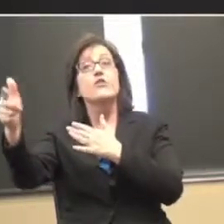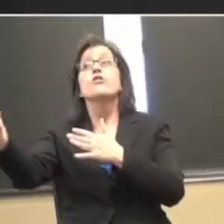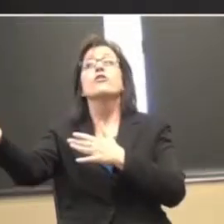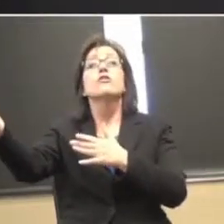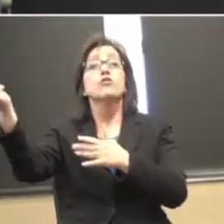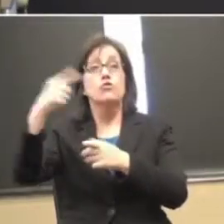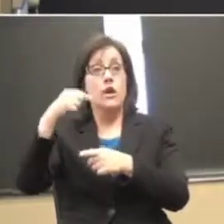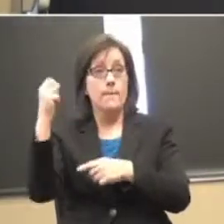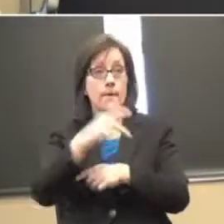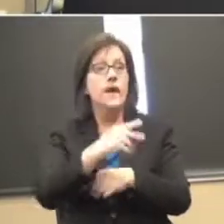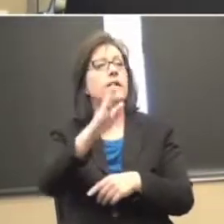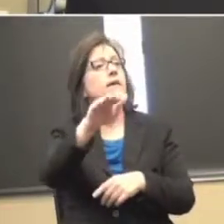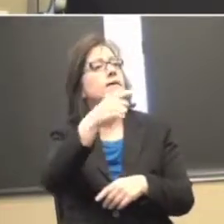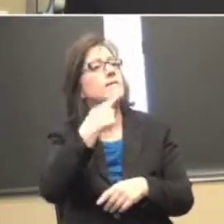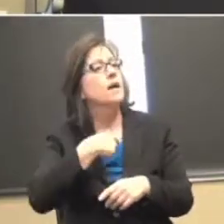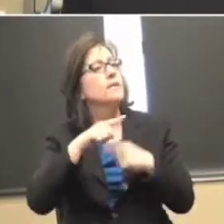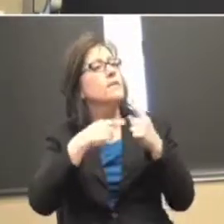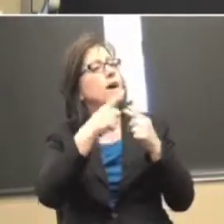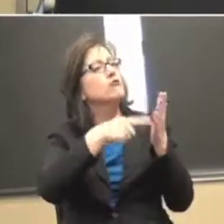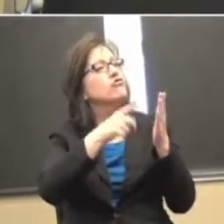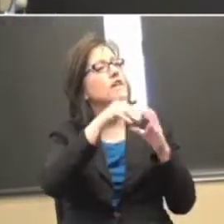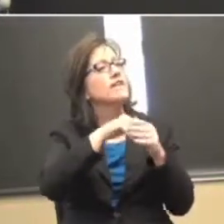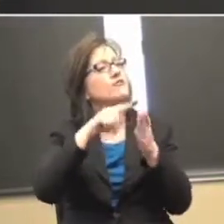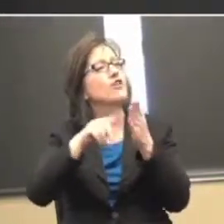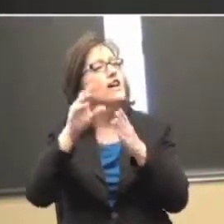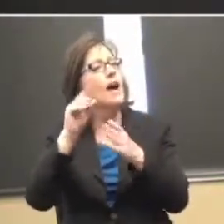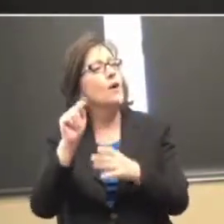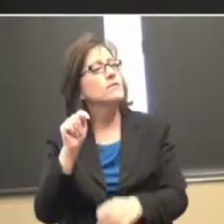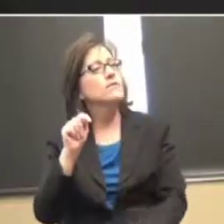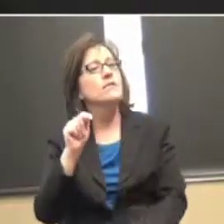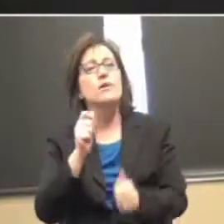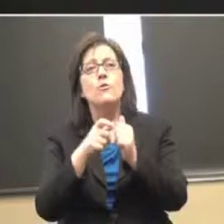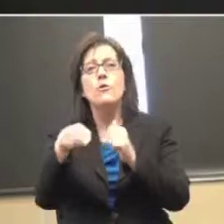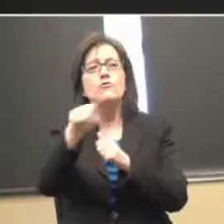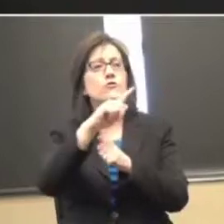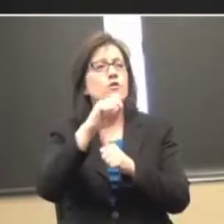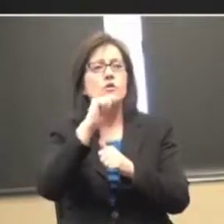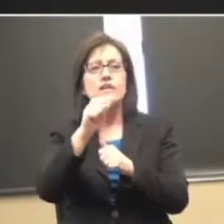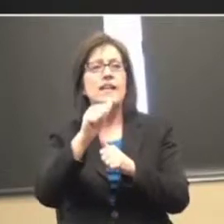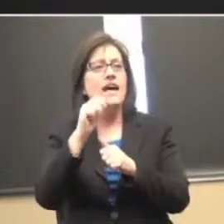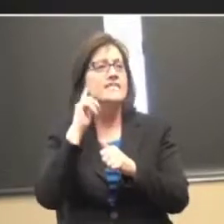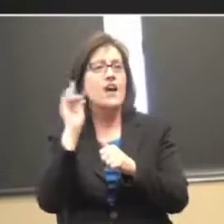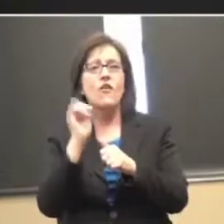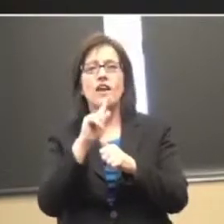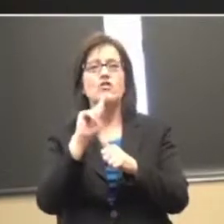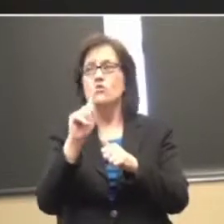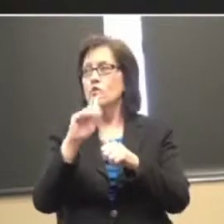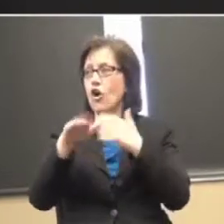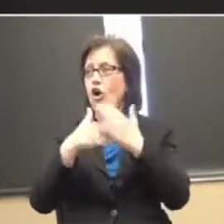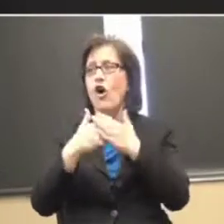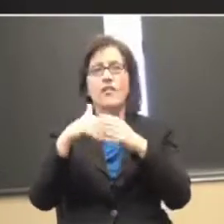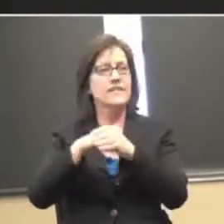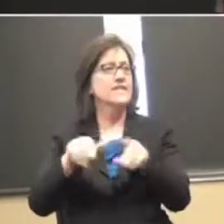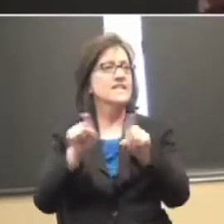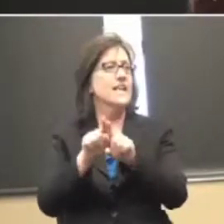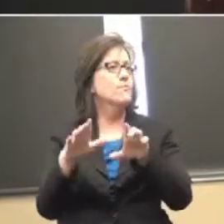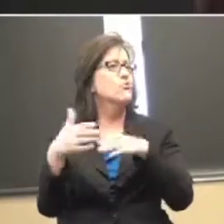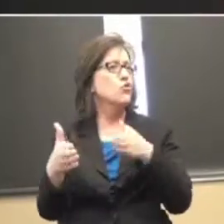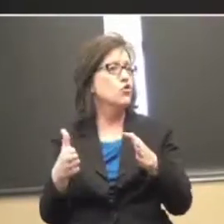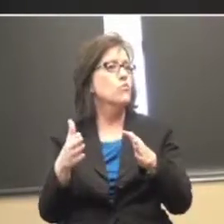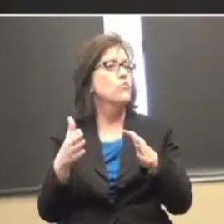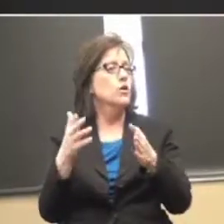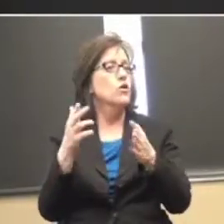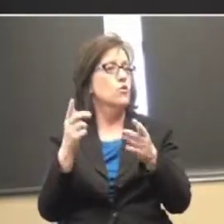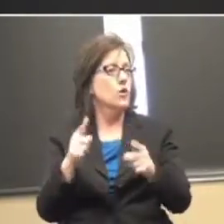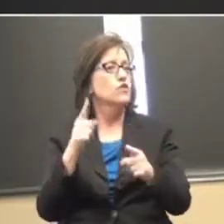me about check-in, check-out, most of you would not sound like you sat in the same room at all, okay? Because everybody